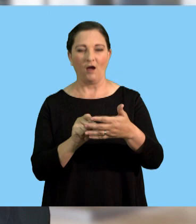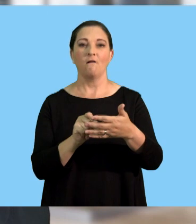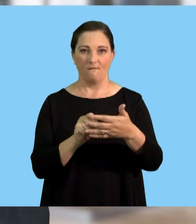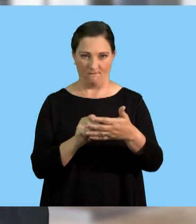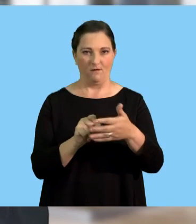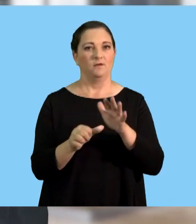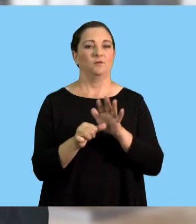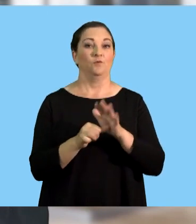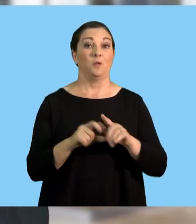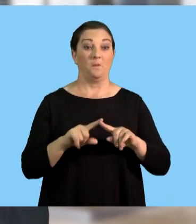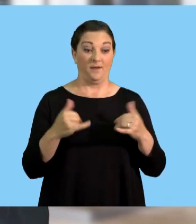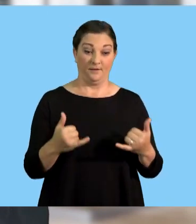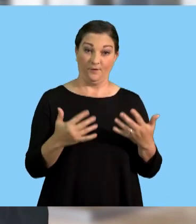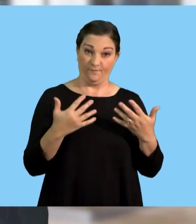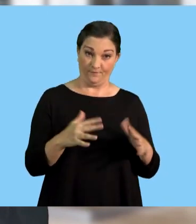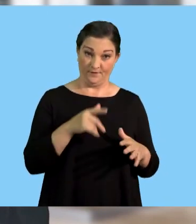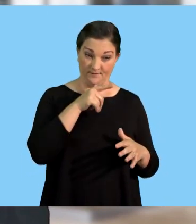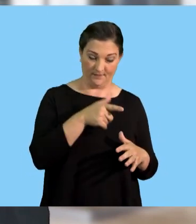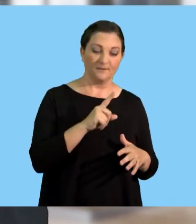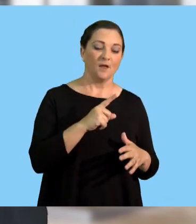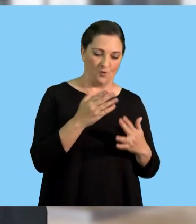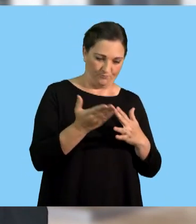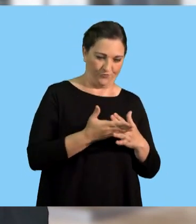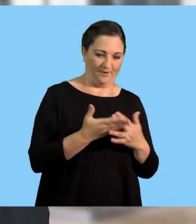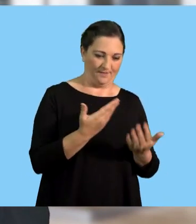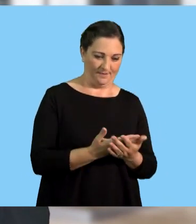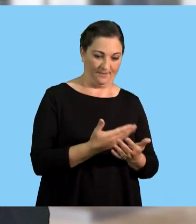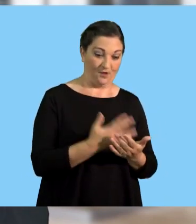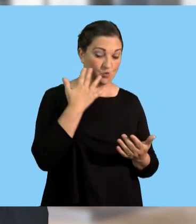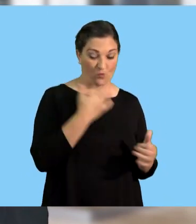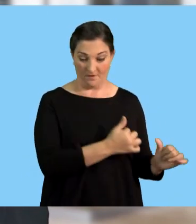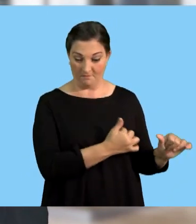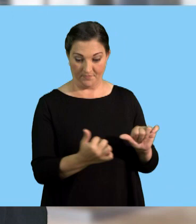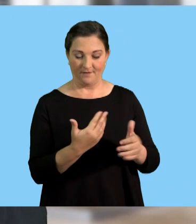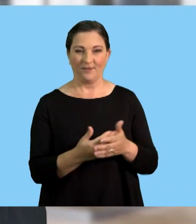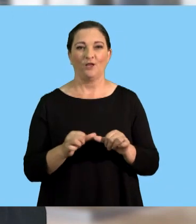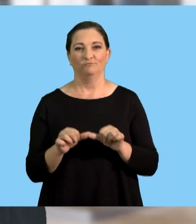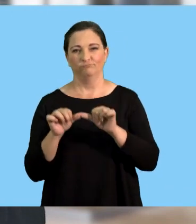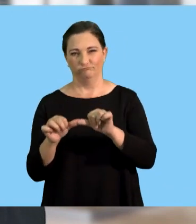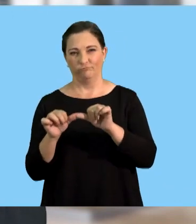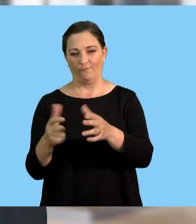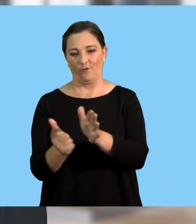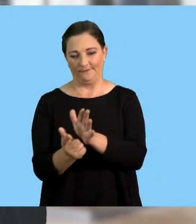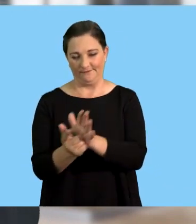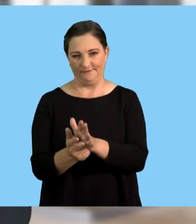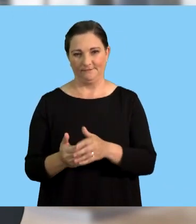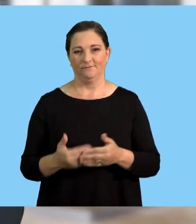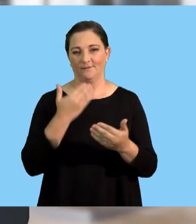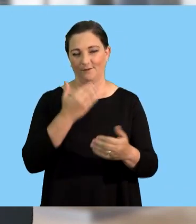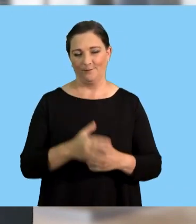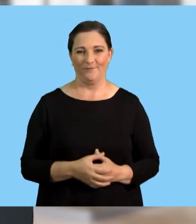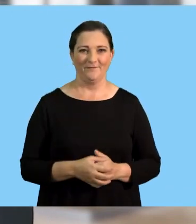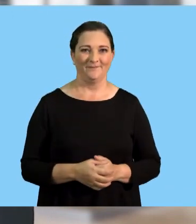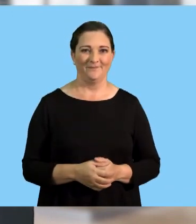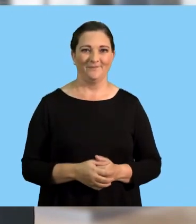for your calculations. So, with that being said, let us take a short break and we will continue with the